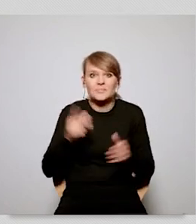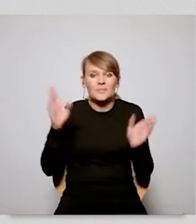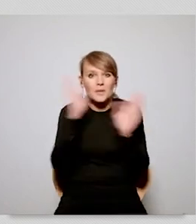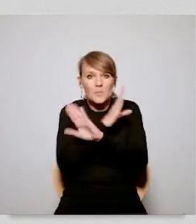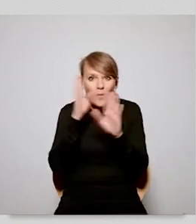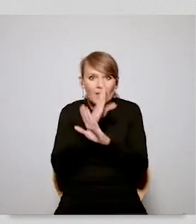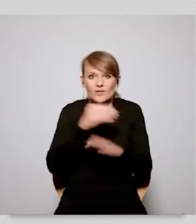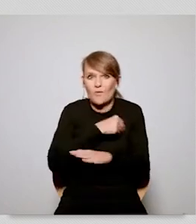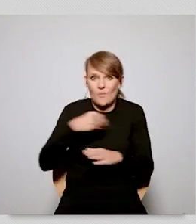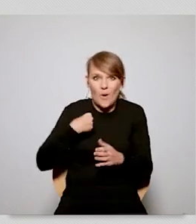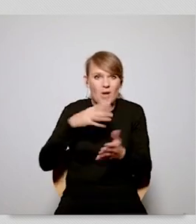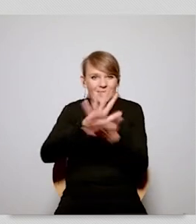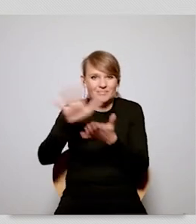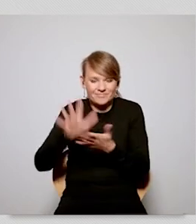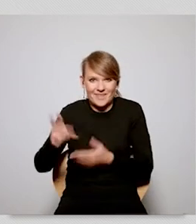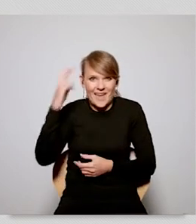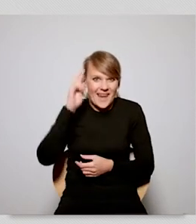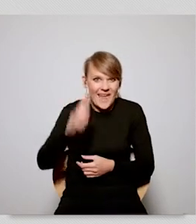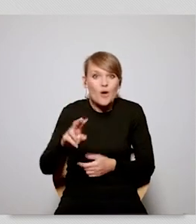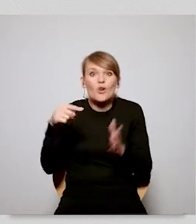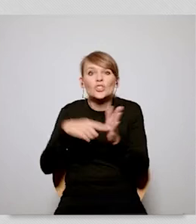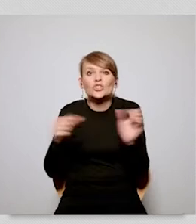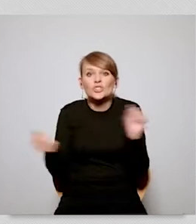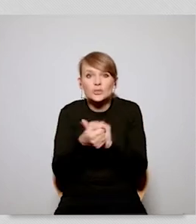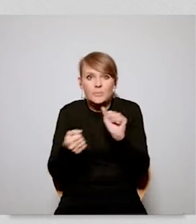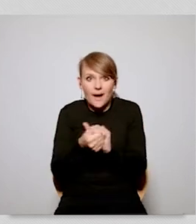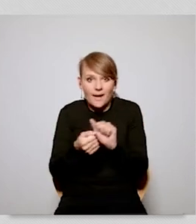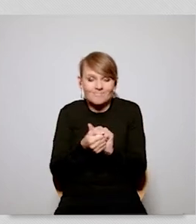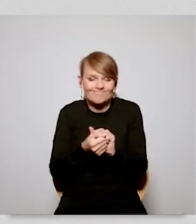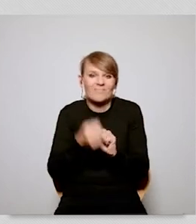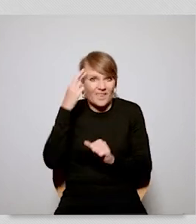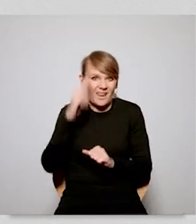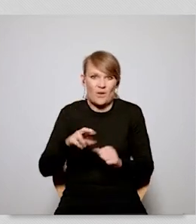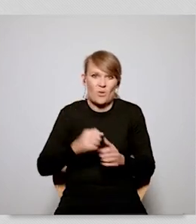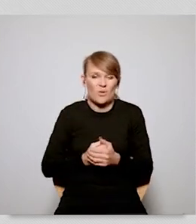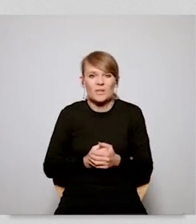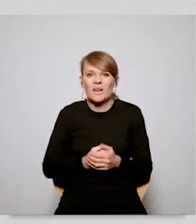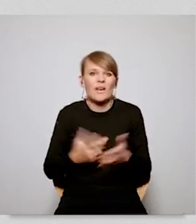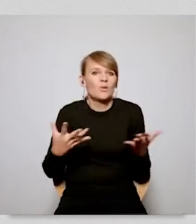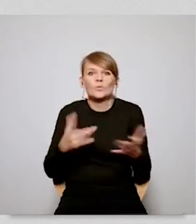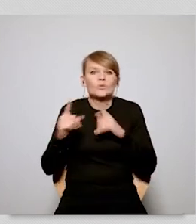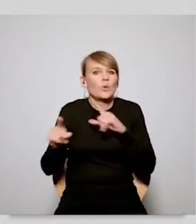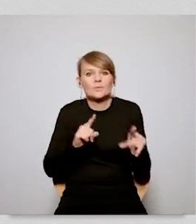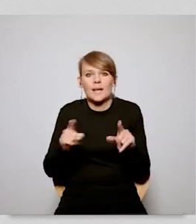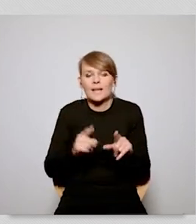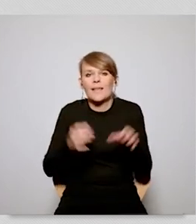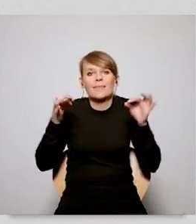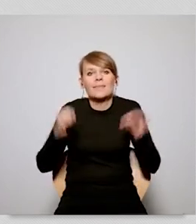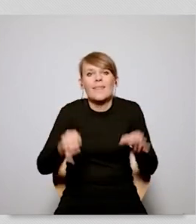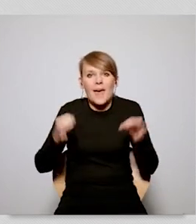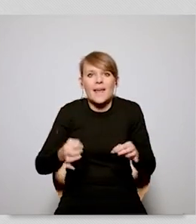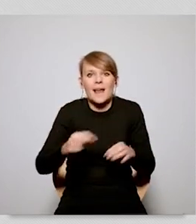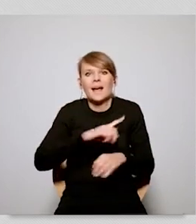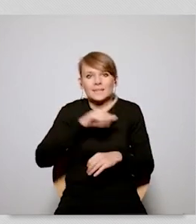energy sources out of the market air pollution is really extremely high in the poland these